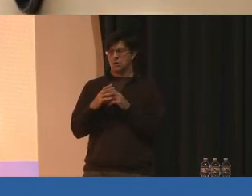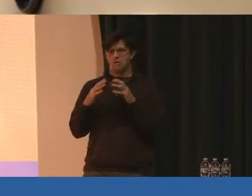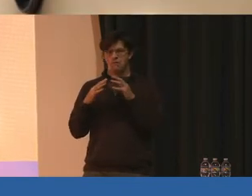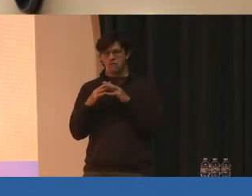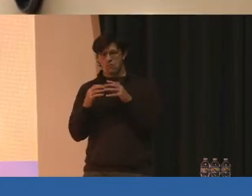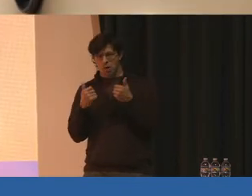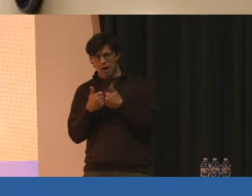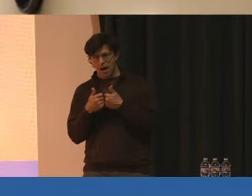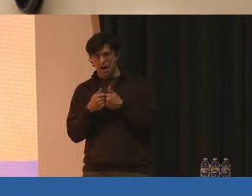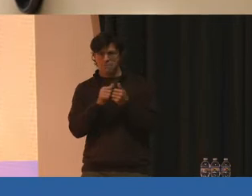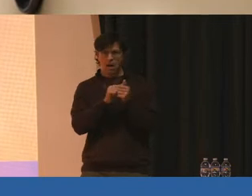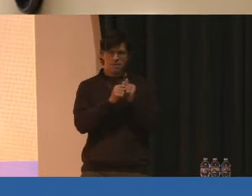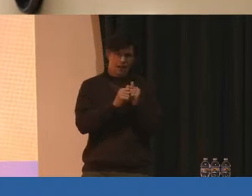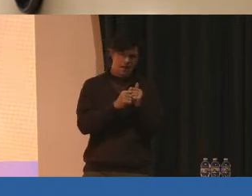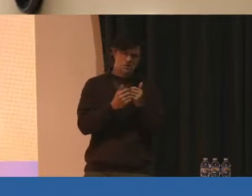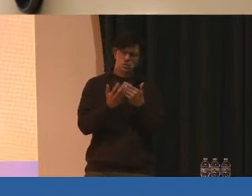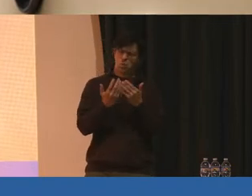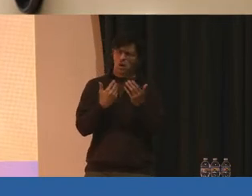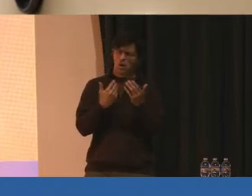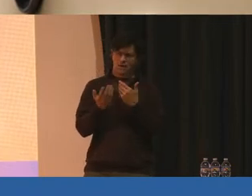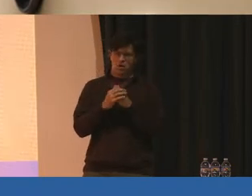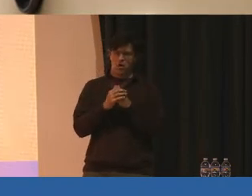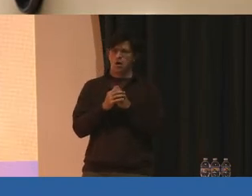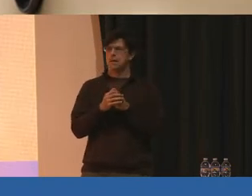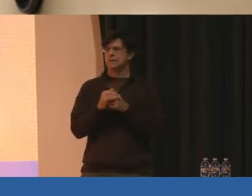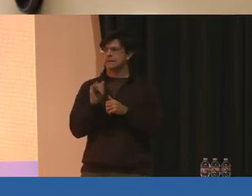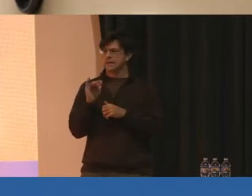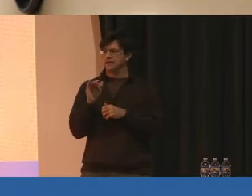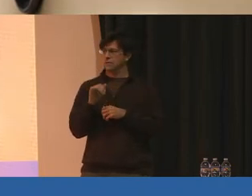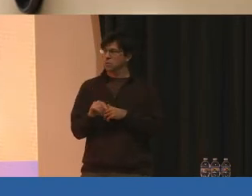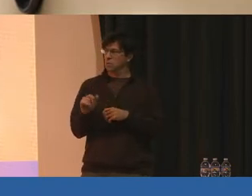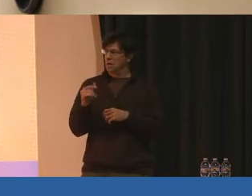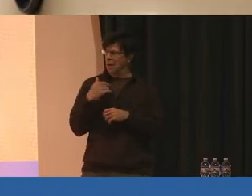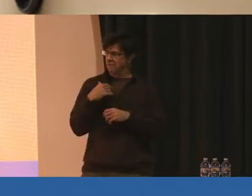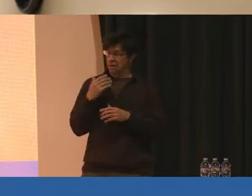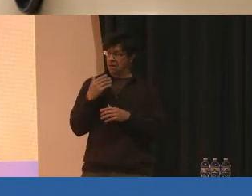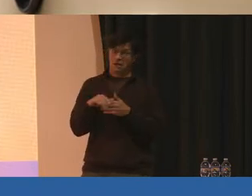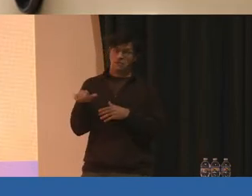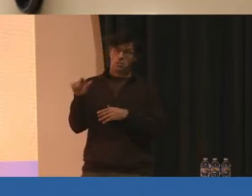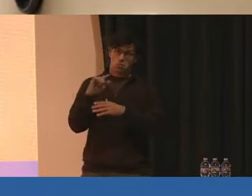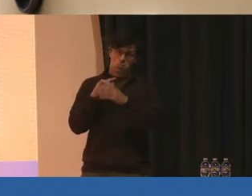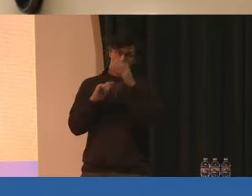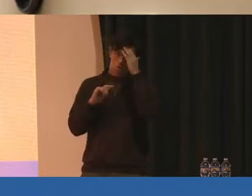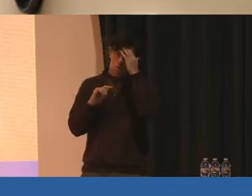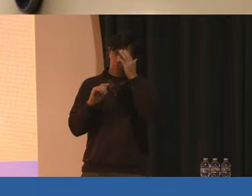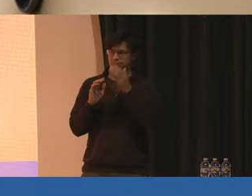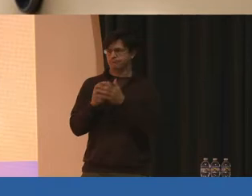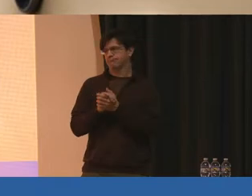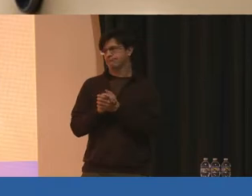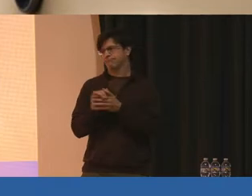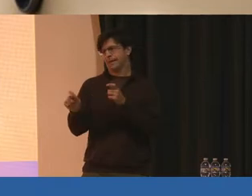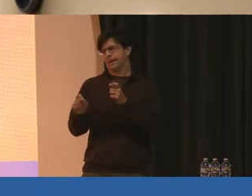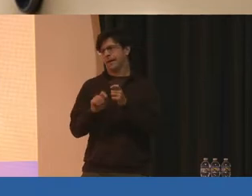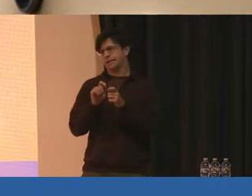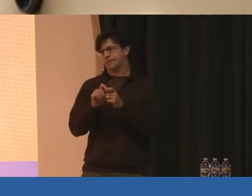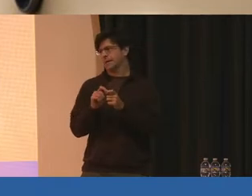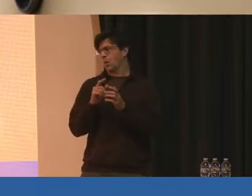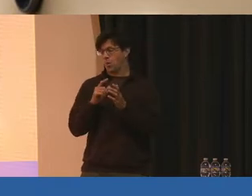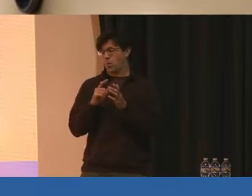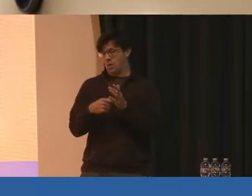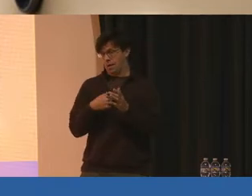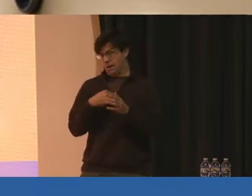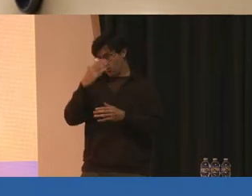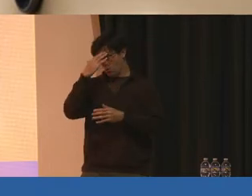athletic event, whatever it may be. Because if you have, I believe you know exactly what I know,